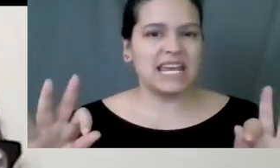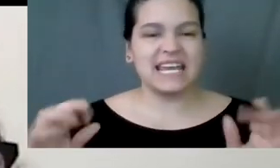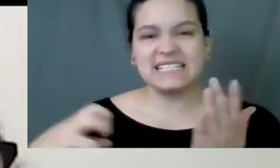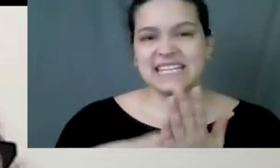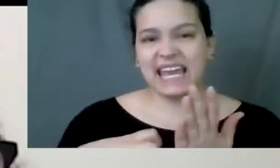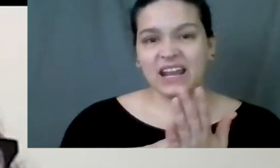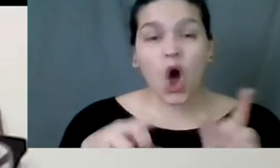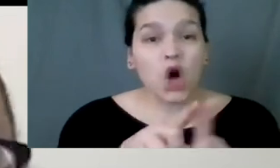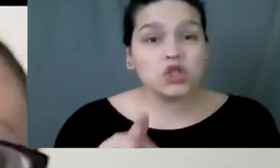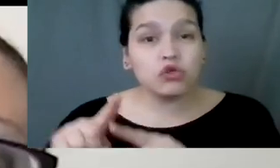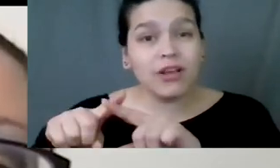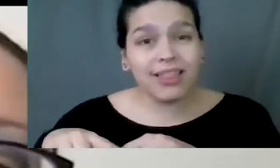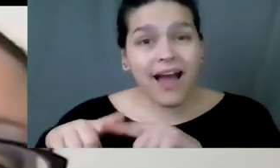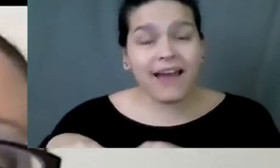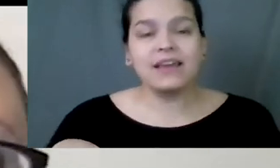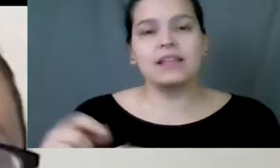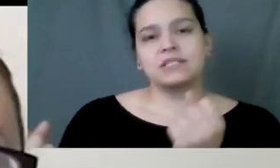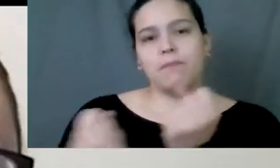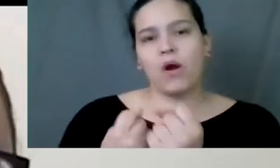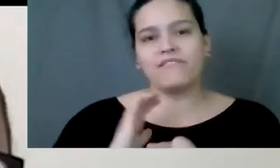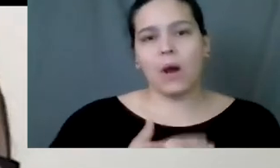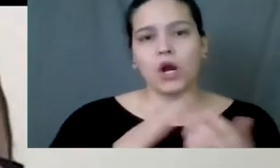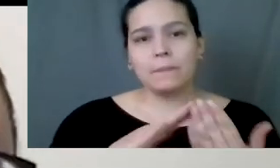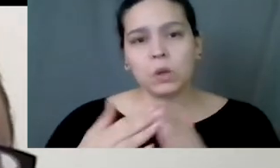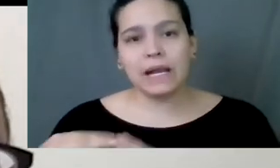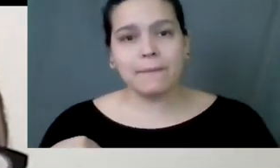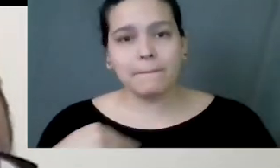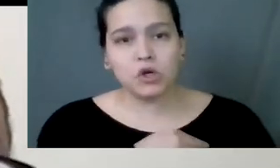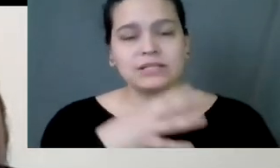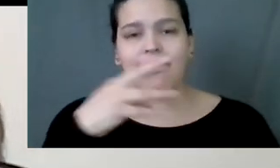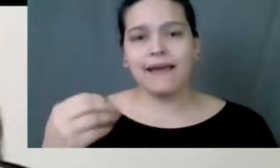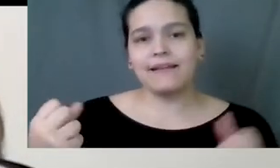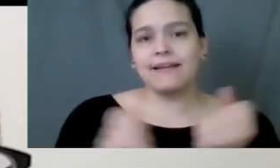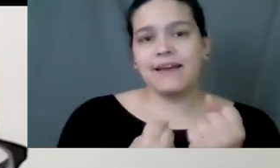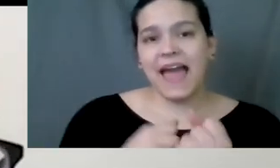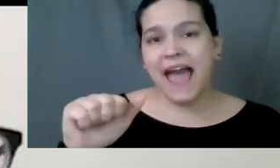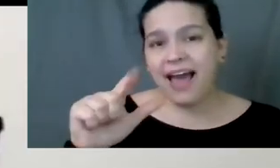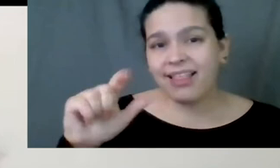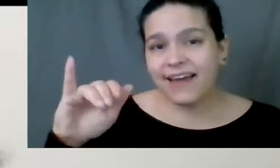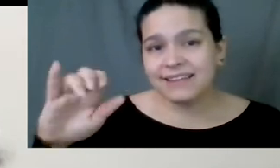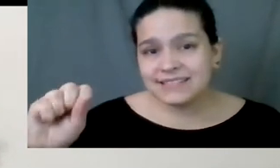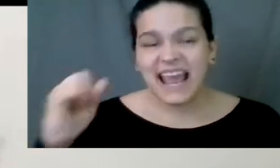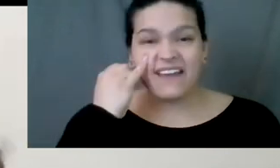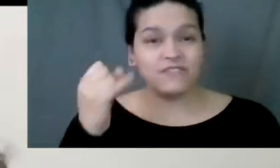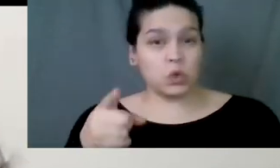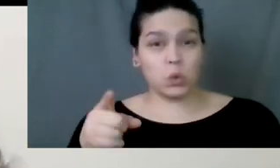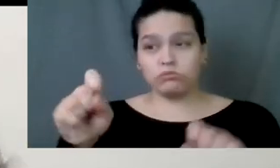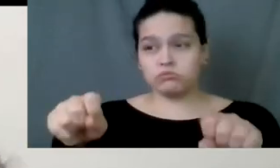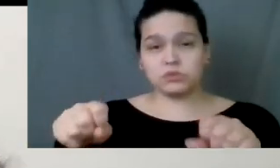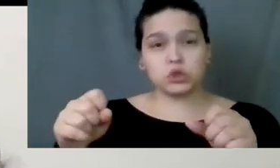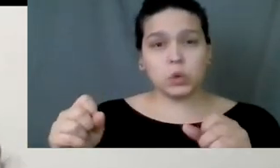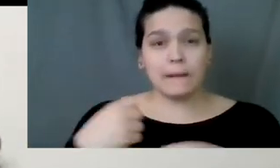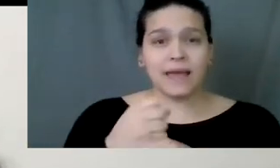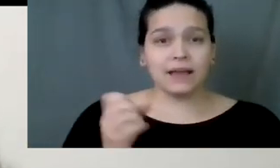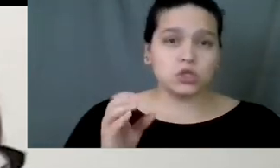And we also rely heavily on the support of our community members and allies. And if you're someone who is able to make a